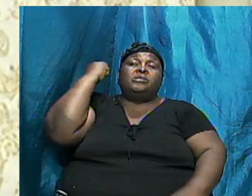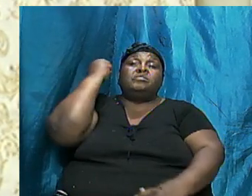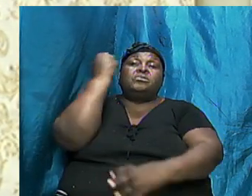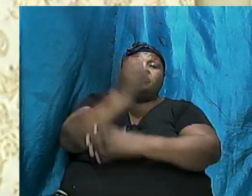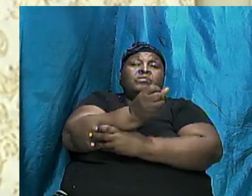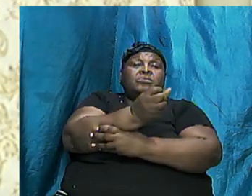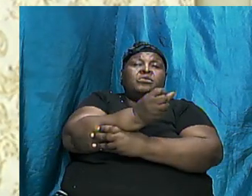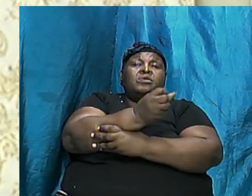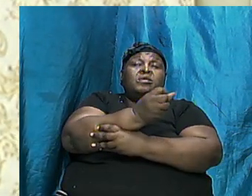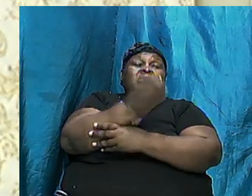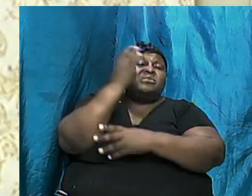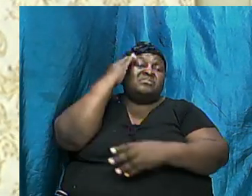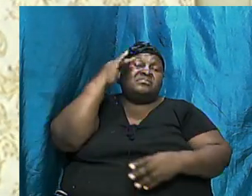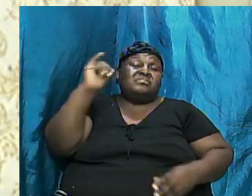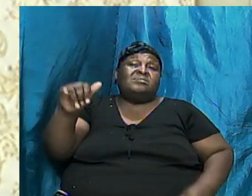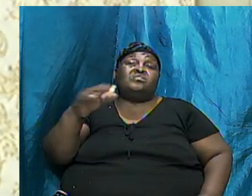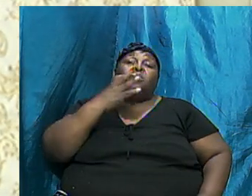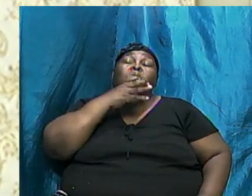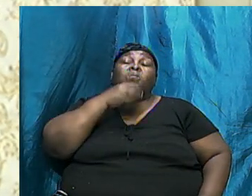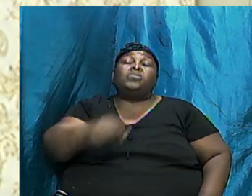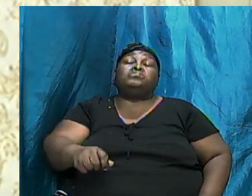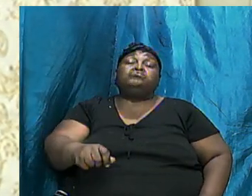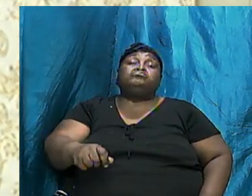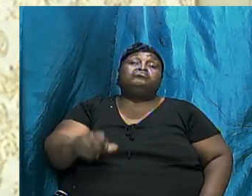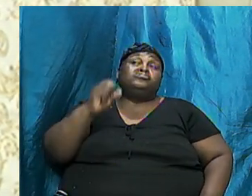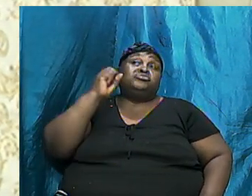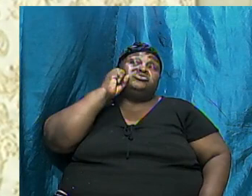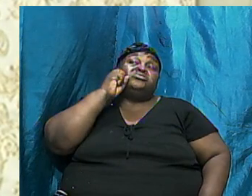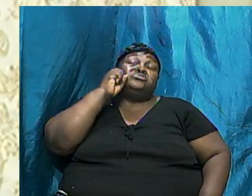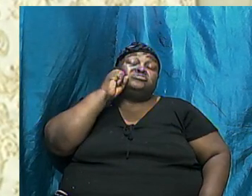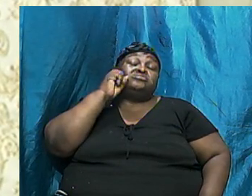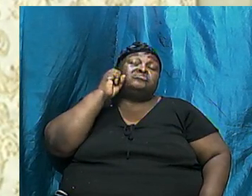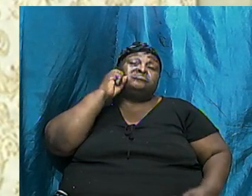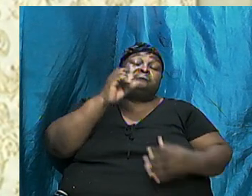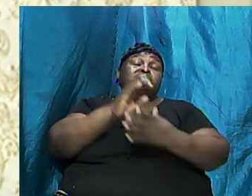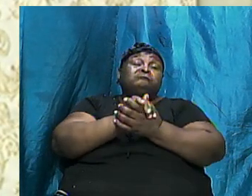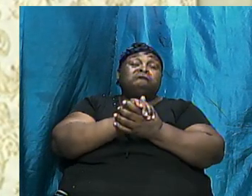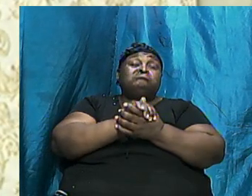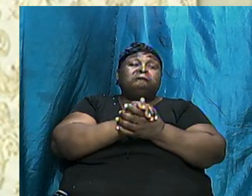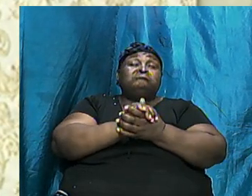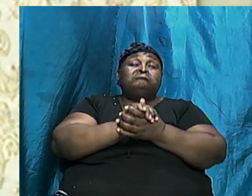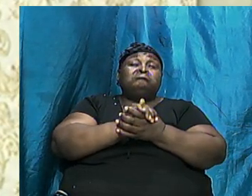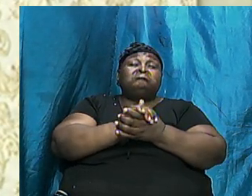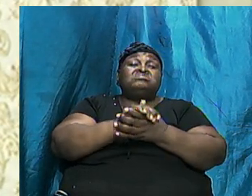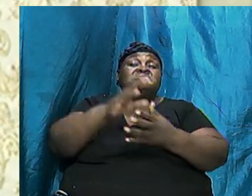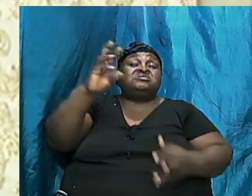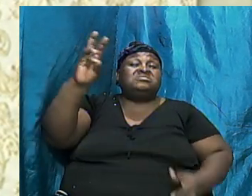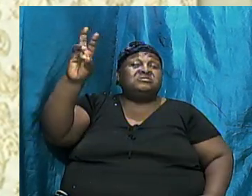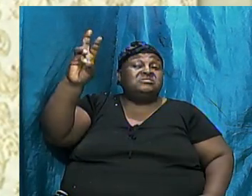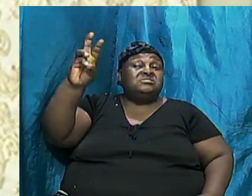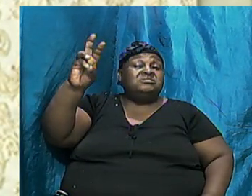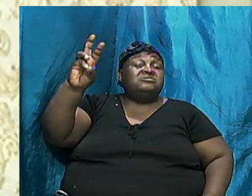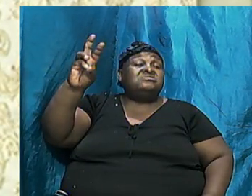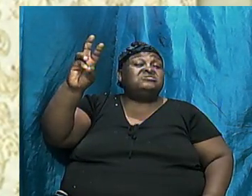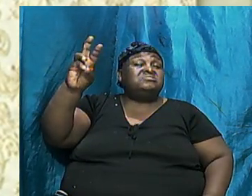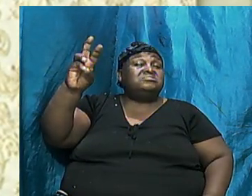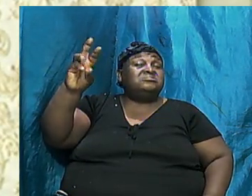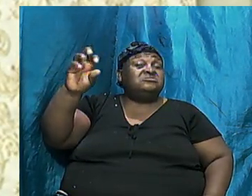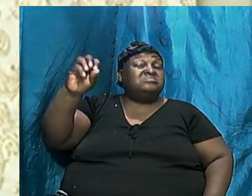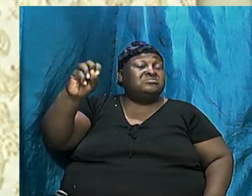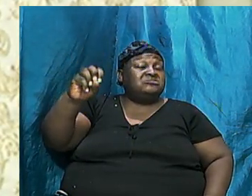he was already old His wife Would have been Up in her 60s Or 70s